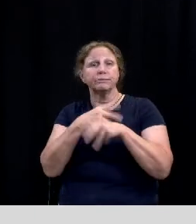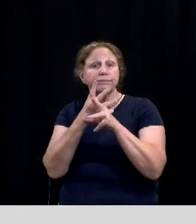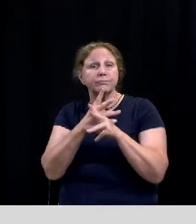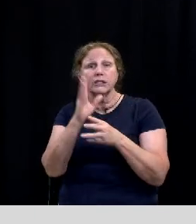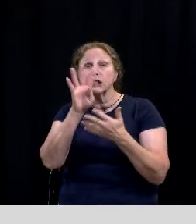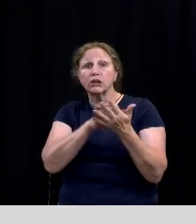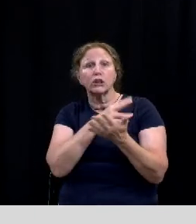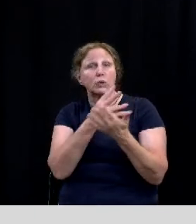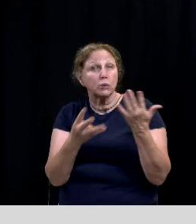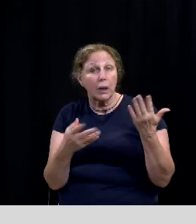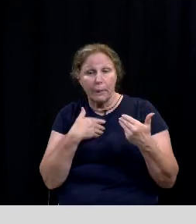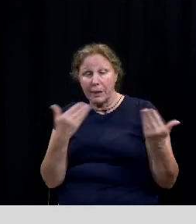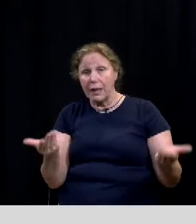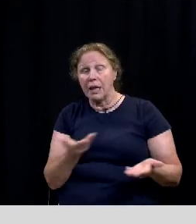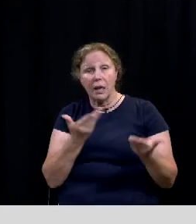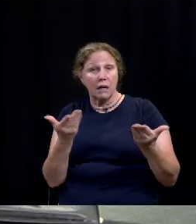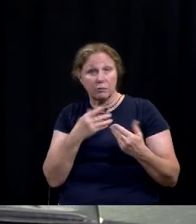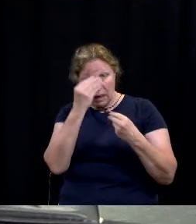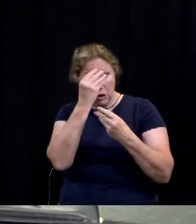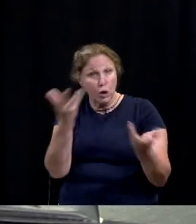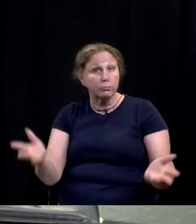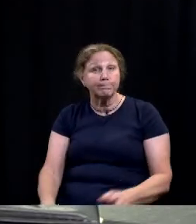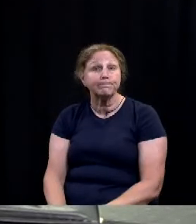um i'm here for you to let let you know